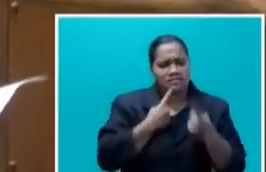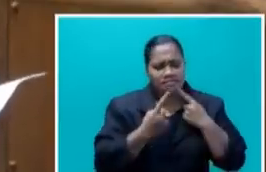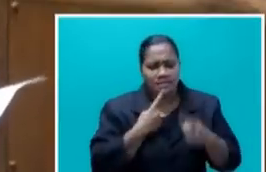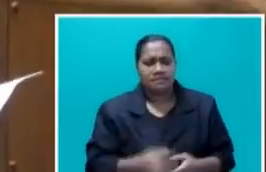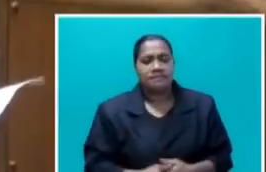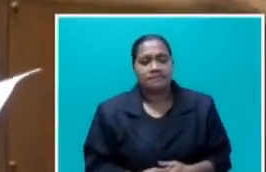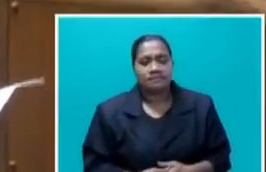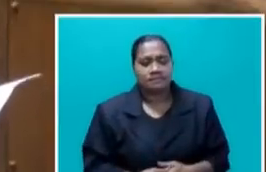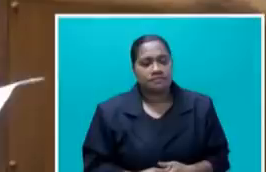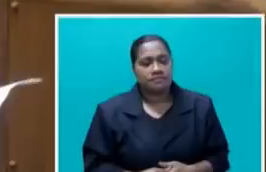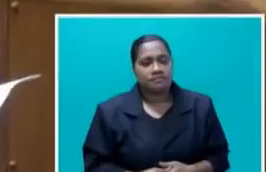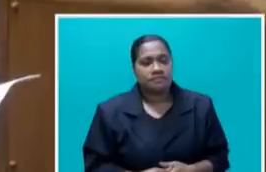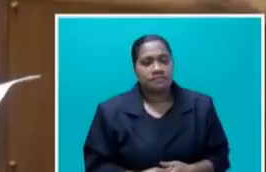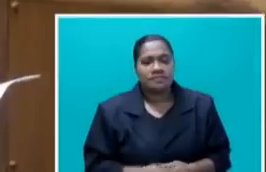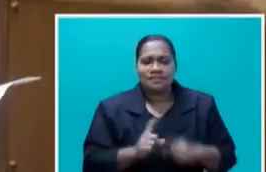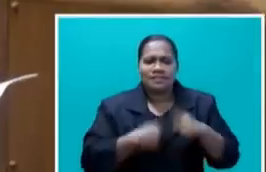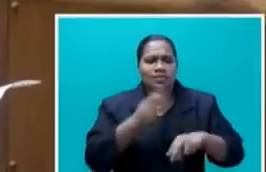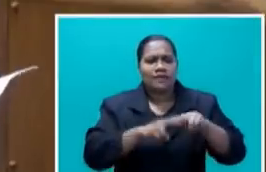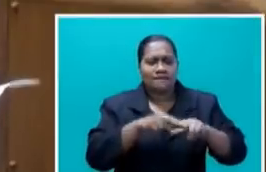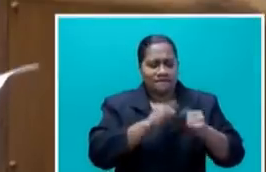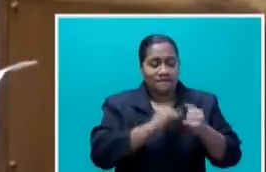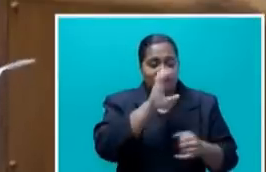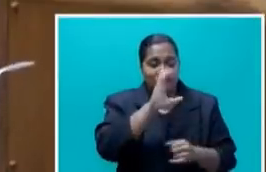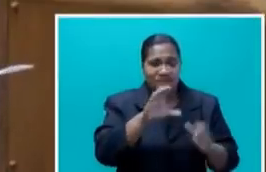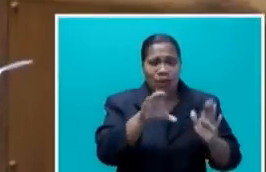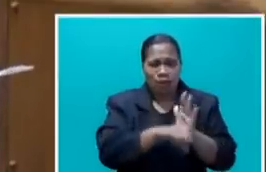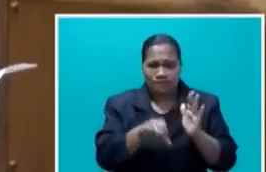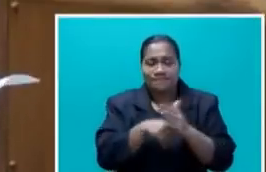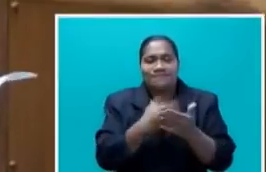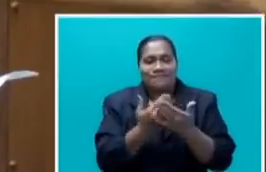on the FSC's price proposal. Furthermore,